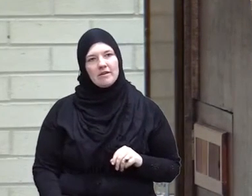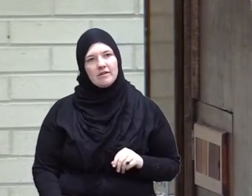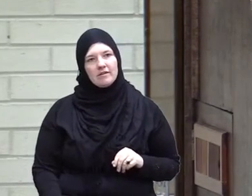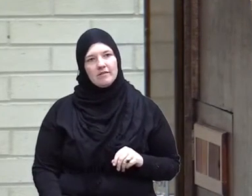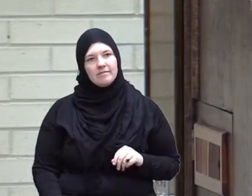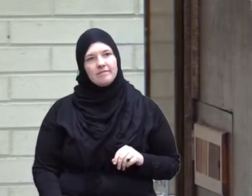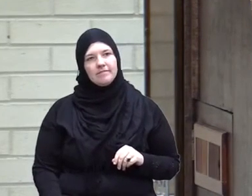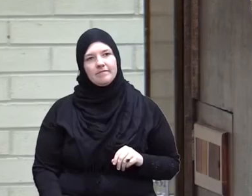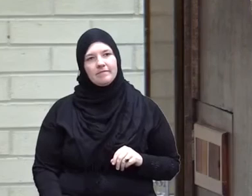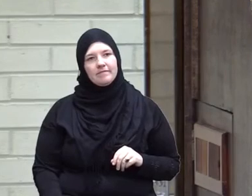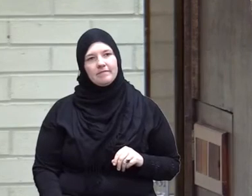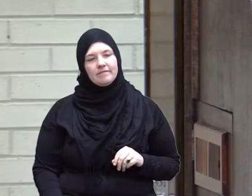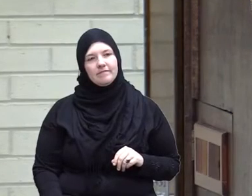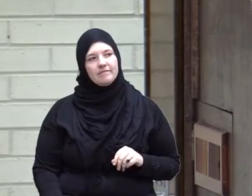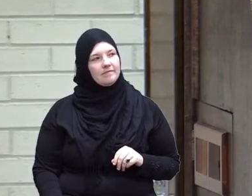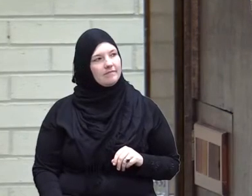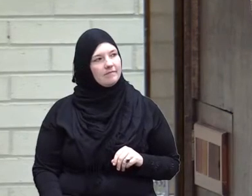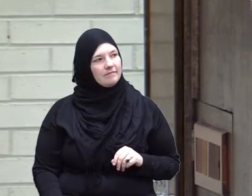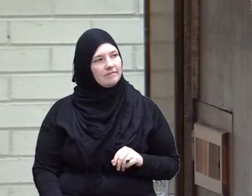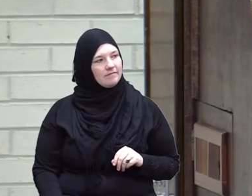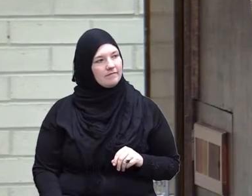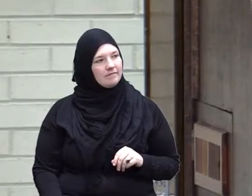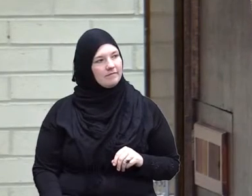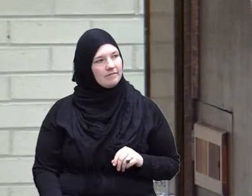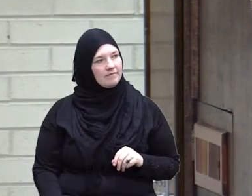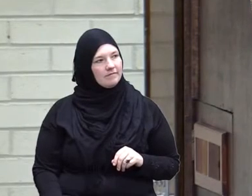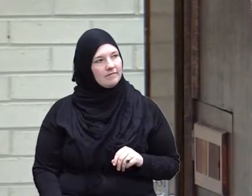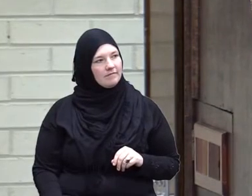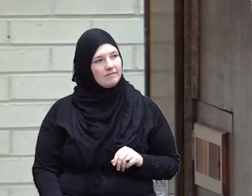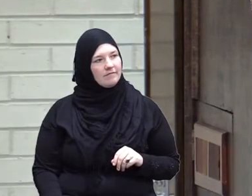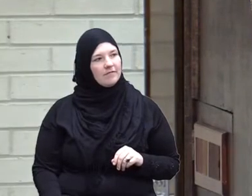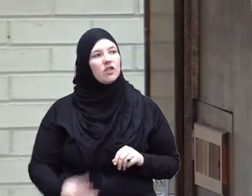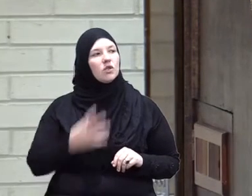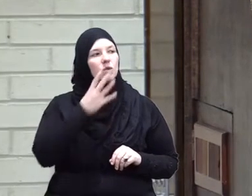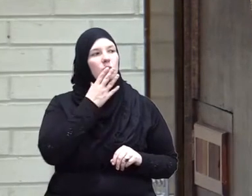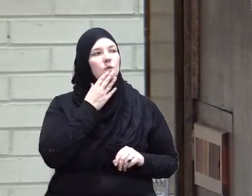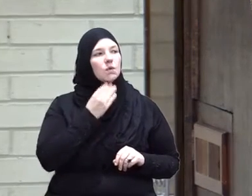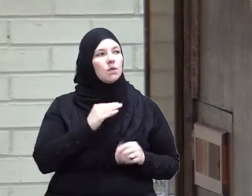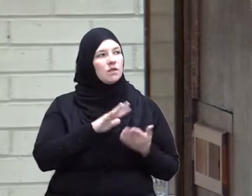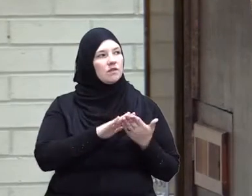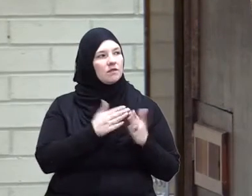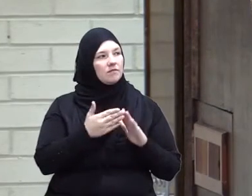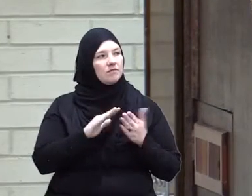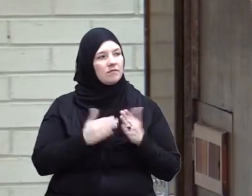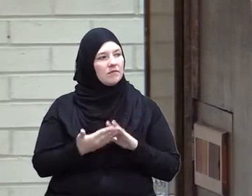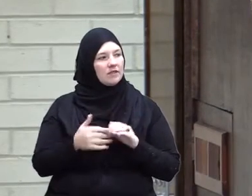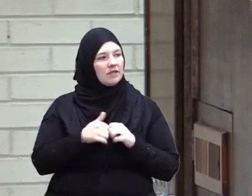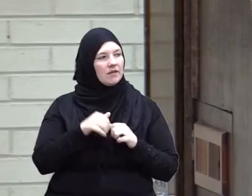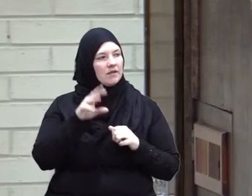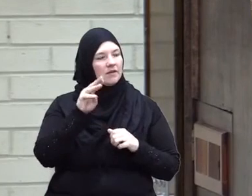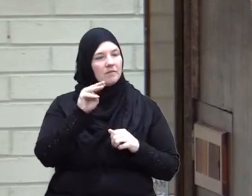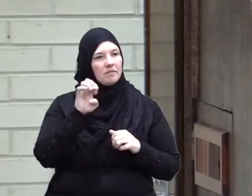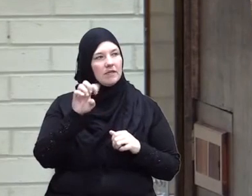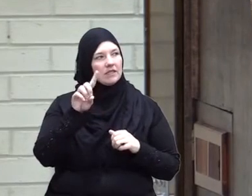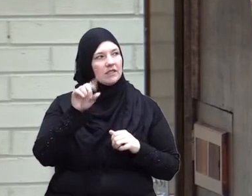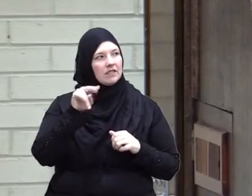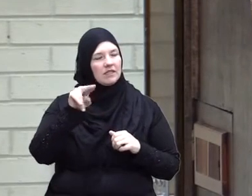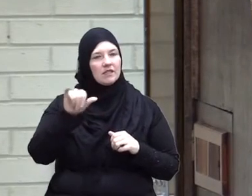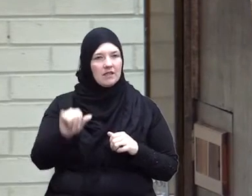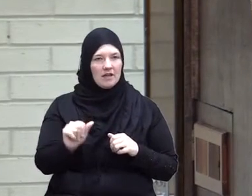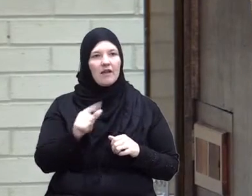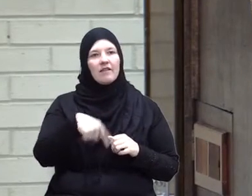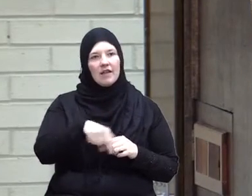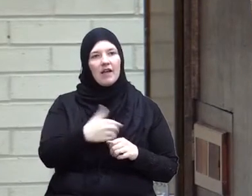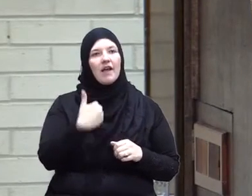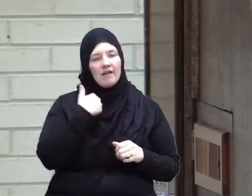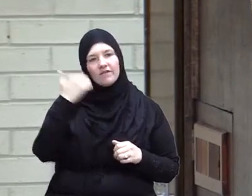yourself because the Jewish community in the Medina because they have the knowledge